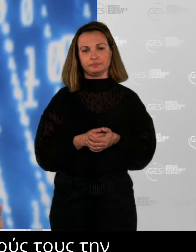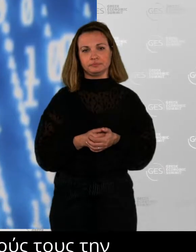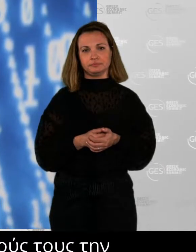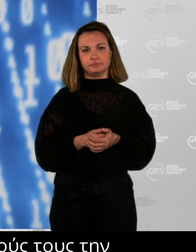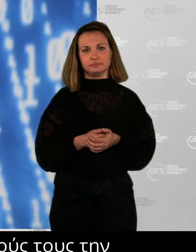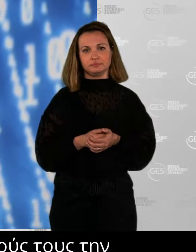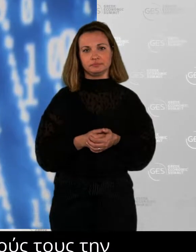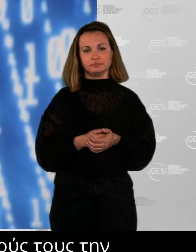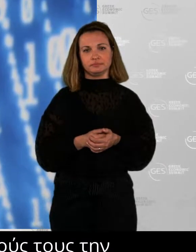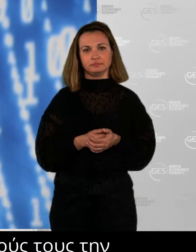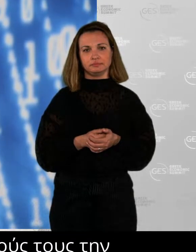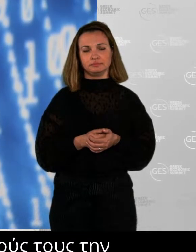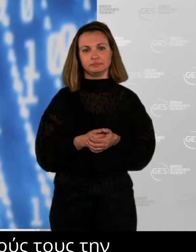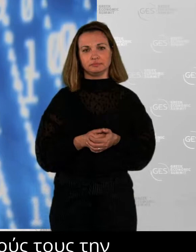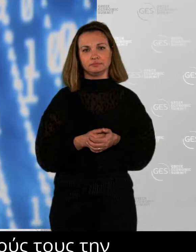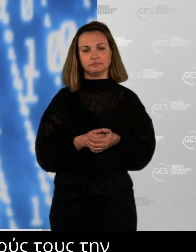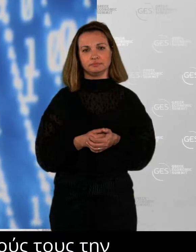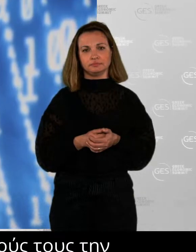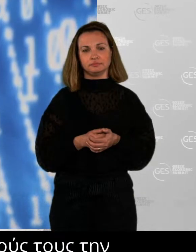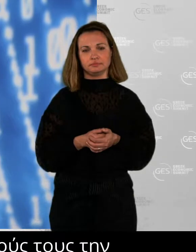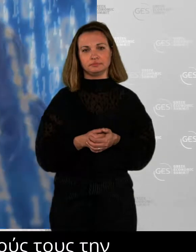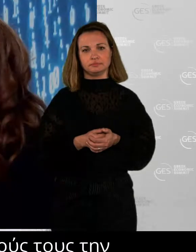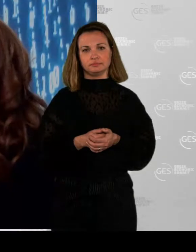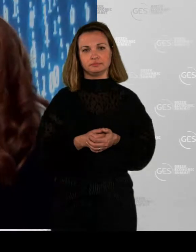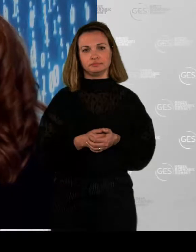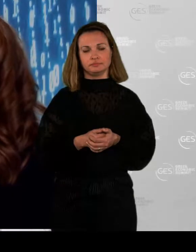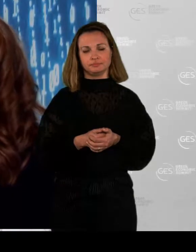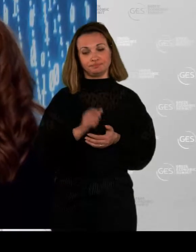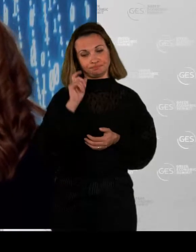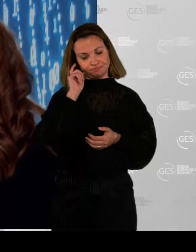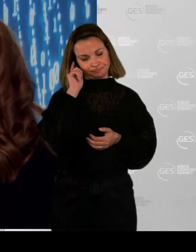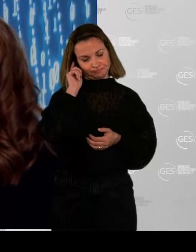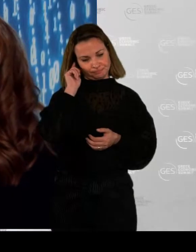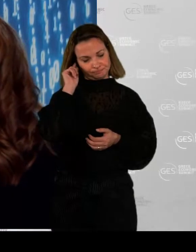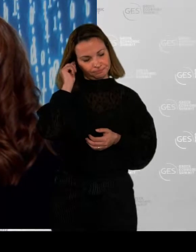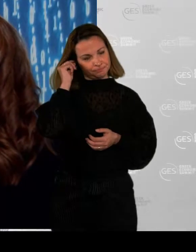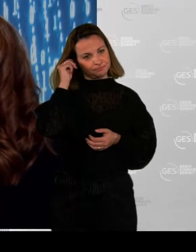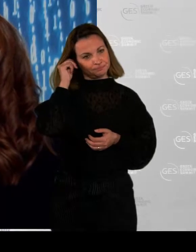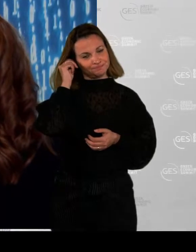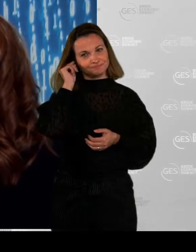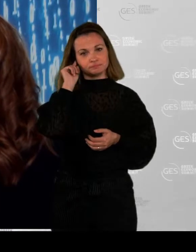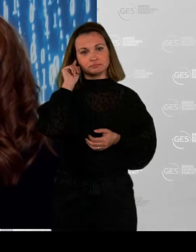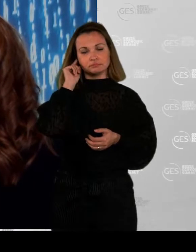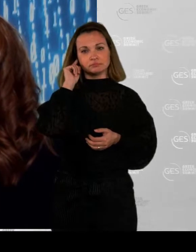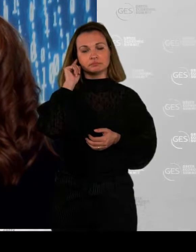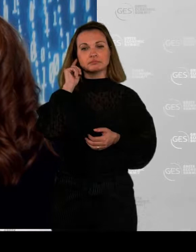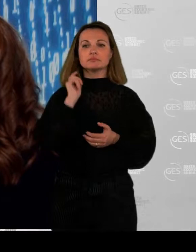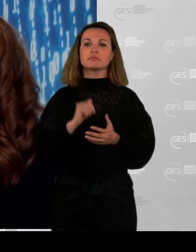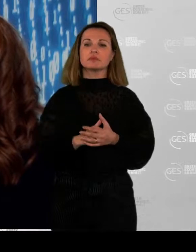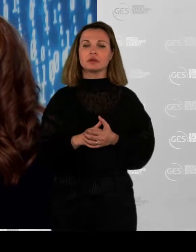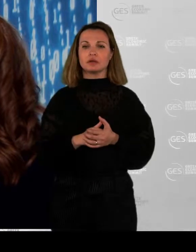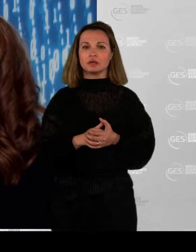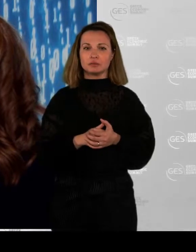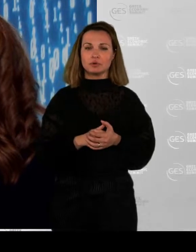you're part of a community, right? And you still belong. And it's harder to get this 100% right. When everything becomes flexible, it's a combination